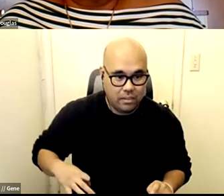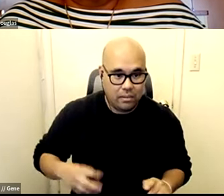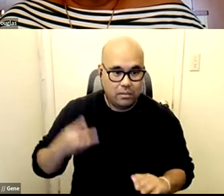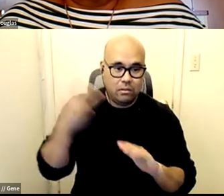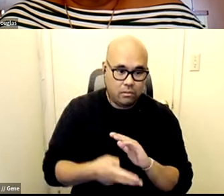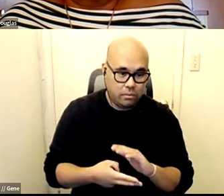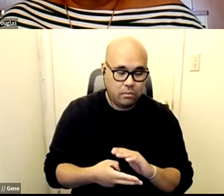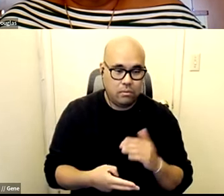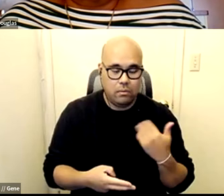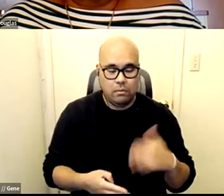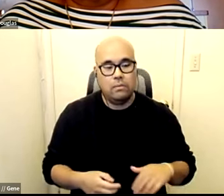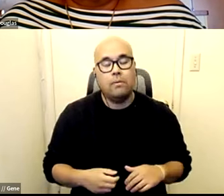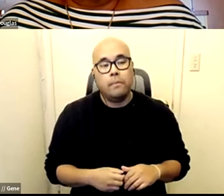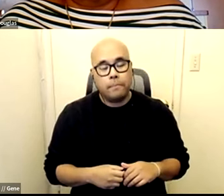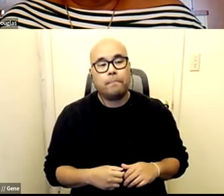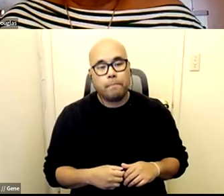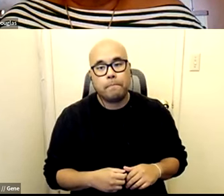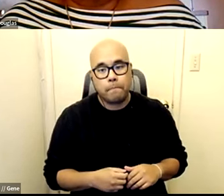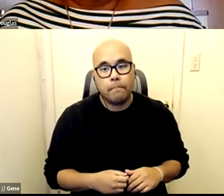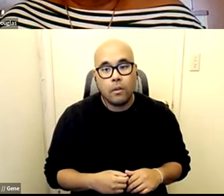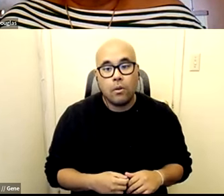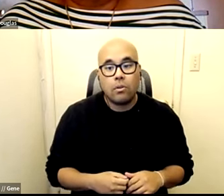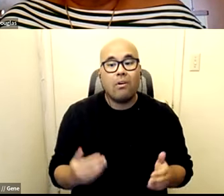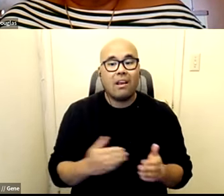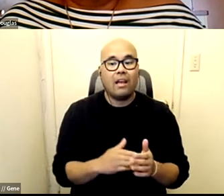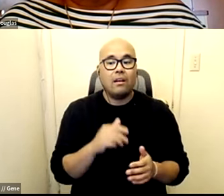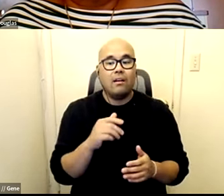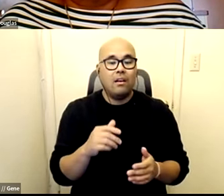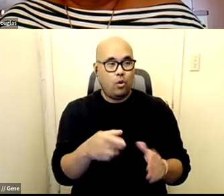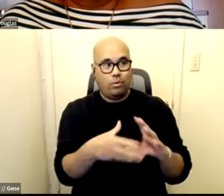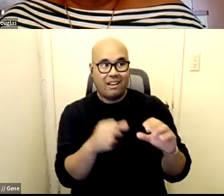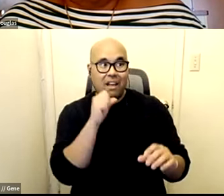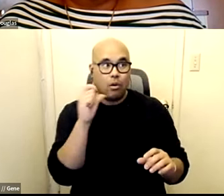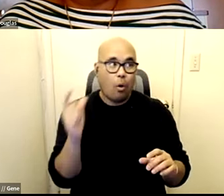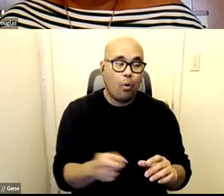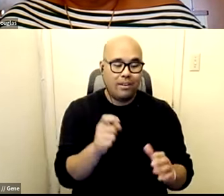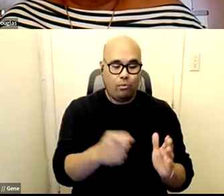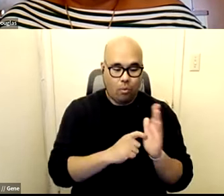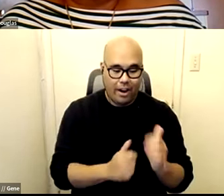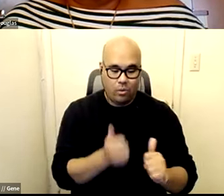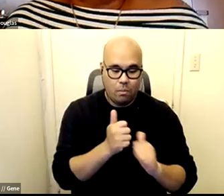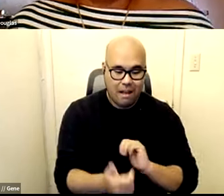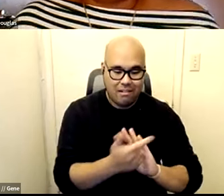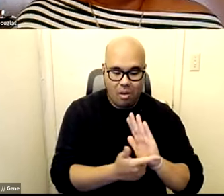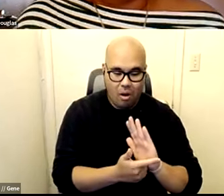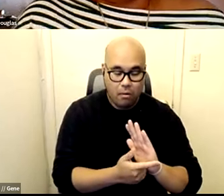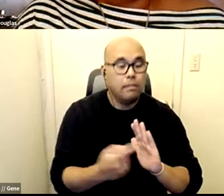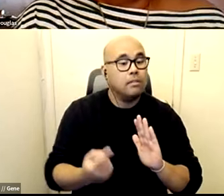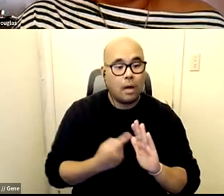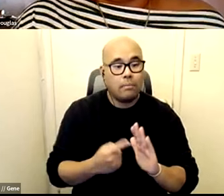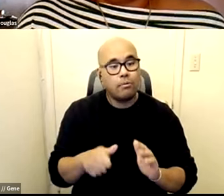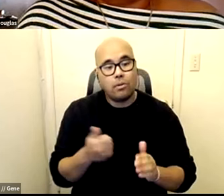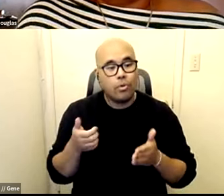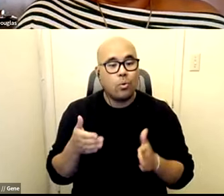i think in that kind of what you were saying of not always needing to pass a law um sometimes there are ways